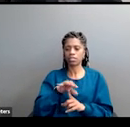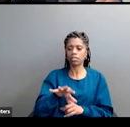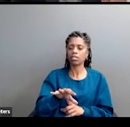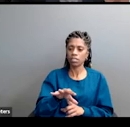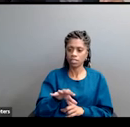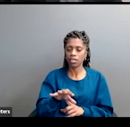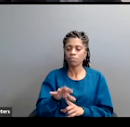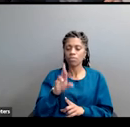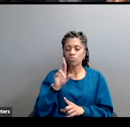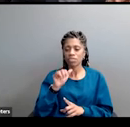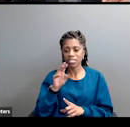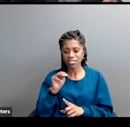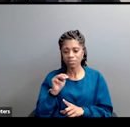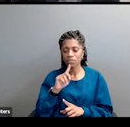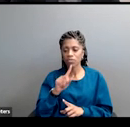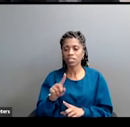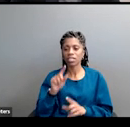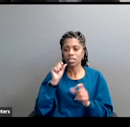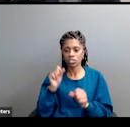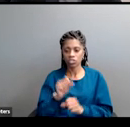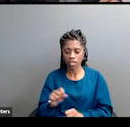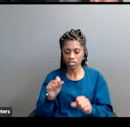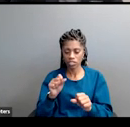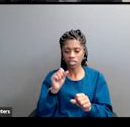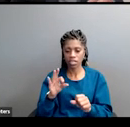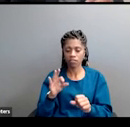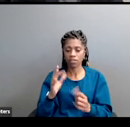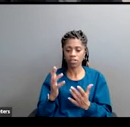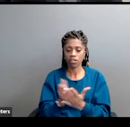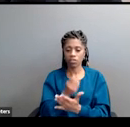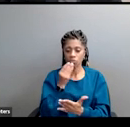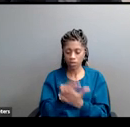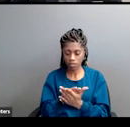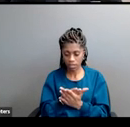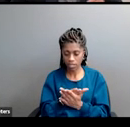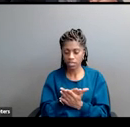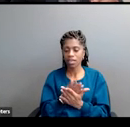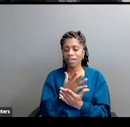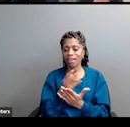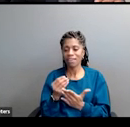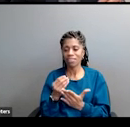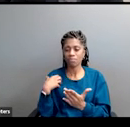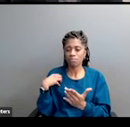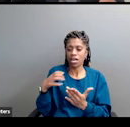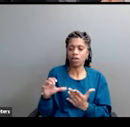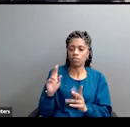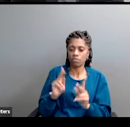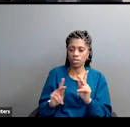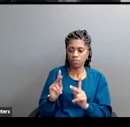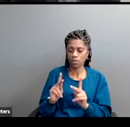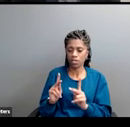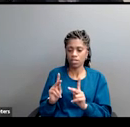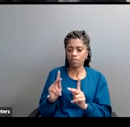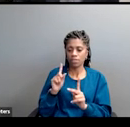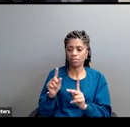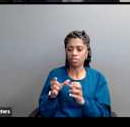strategy of the wealthy and the powerful to turn us against each other so that we cannot pull together to